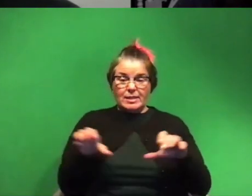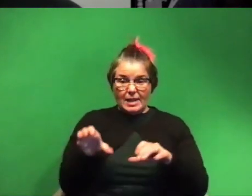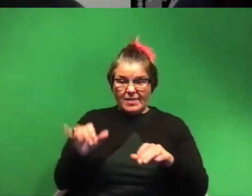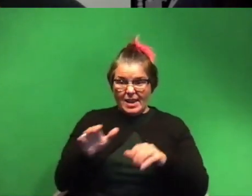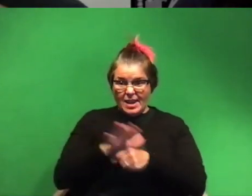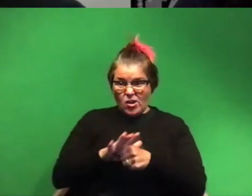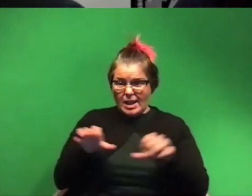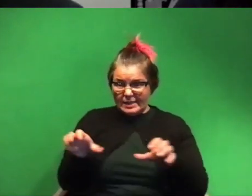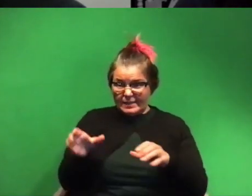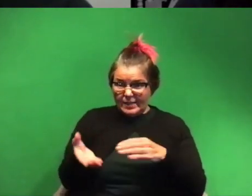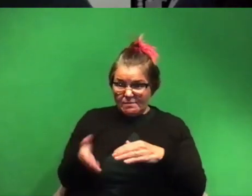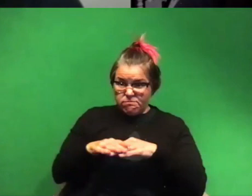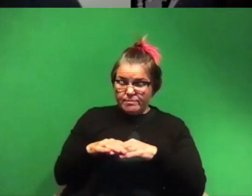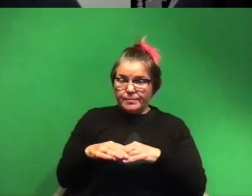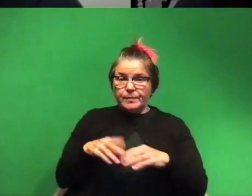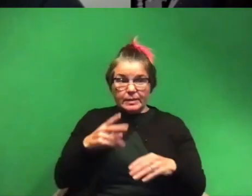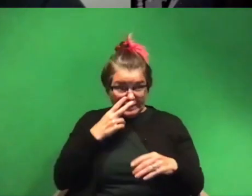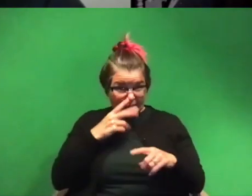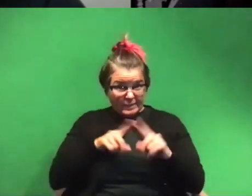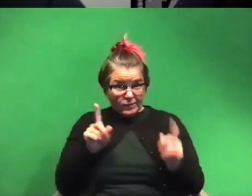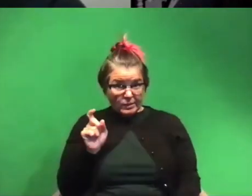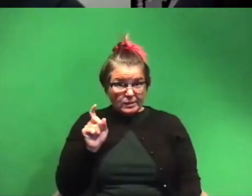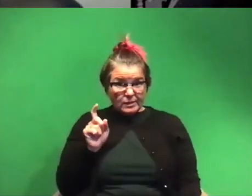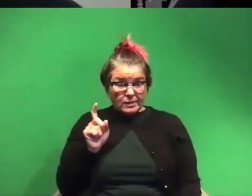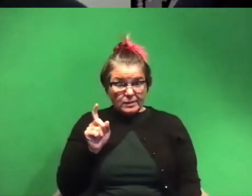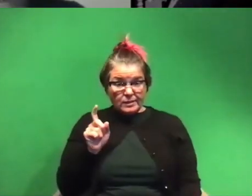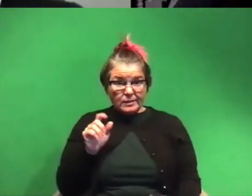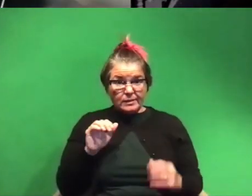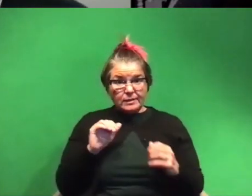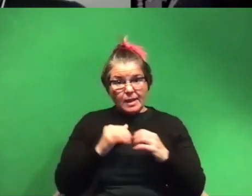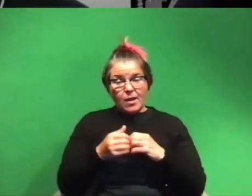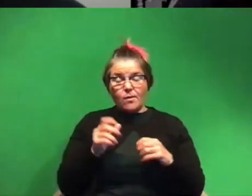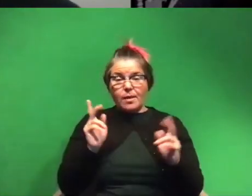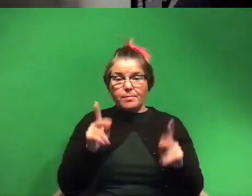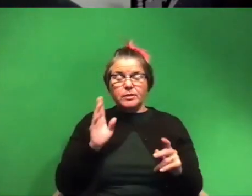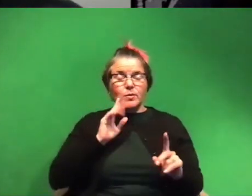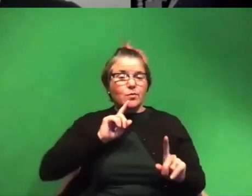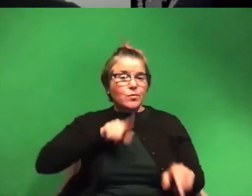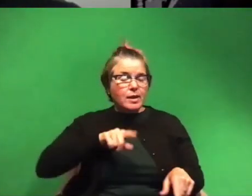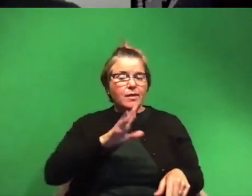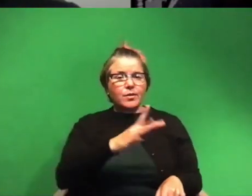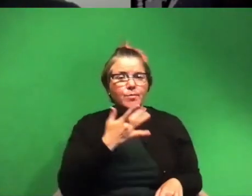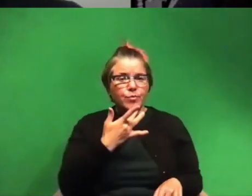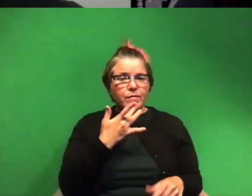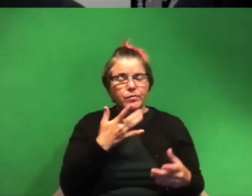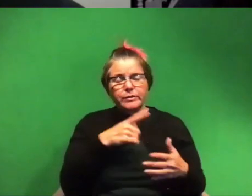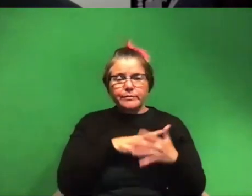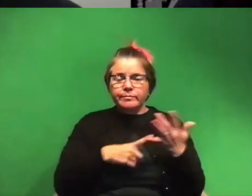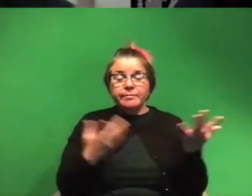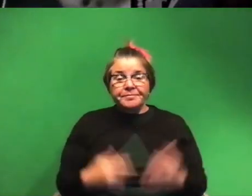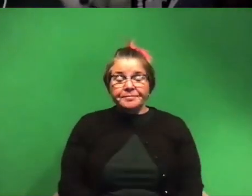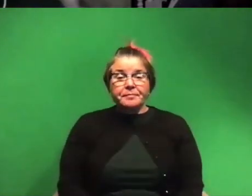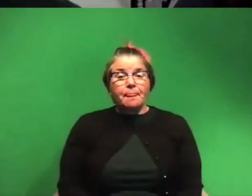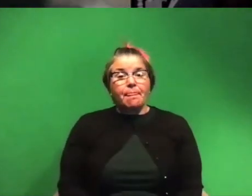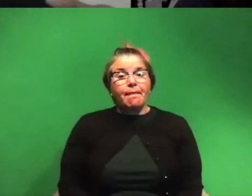activity you know do we see differences in the way that a person will react or their preferences for this that or the other but um